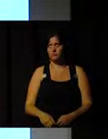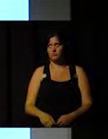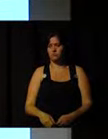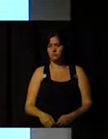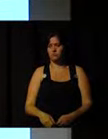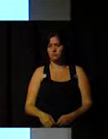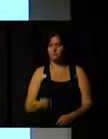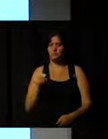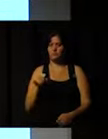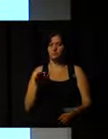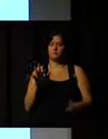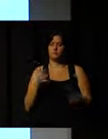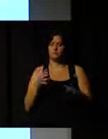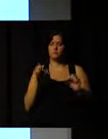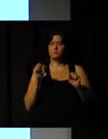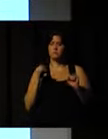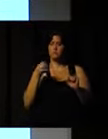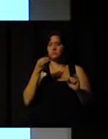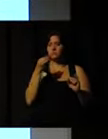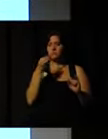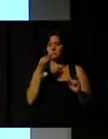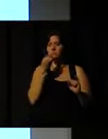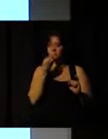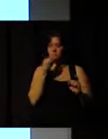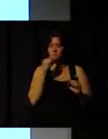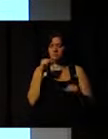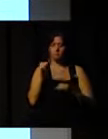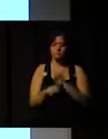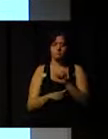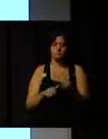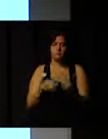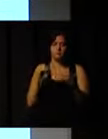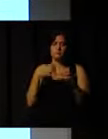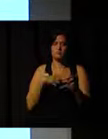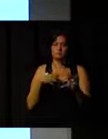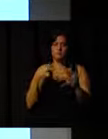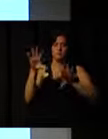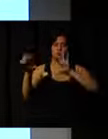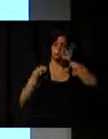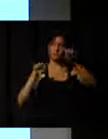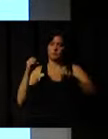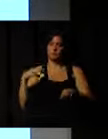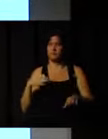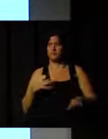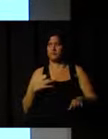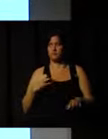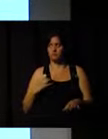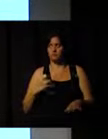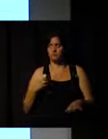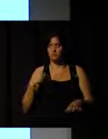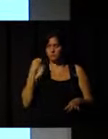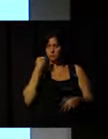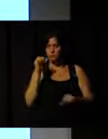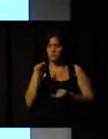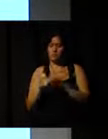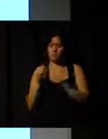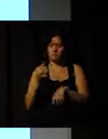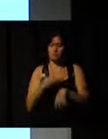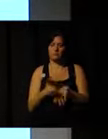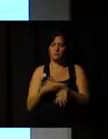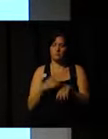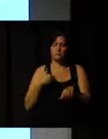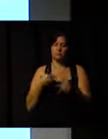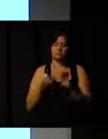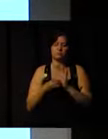So, perhaps, we can change a little bit our approach. We can change a little bit the training that we are